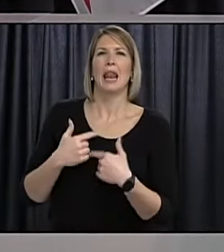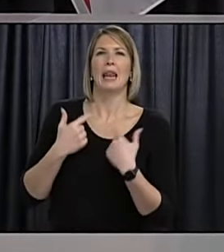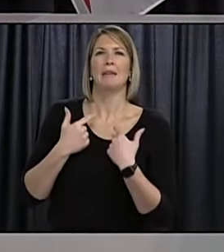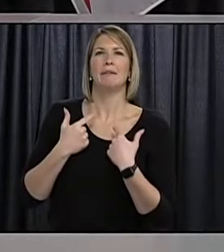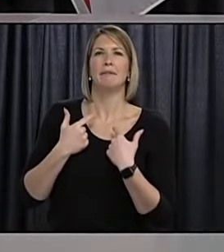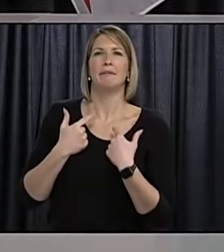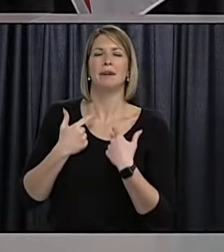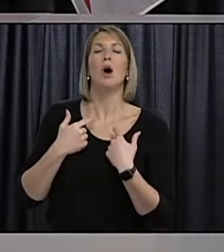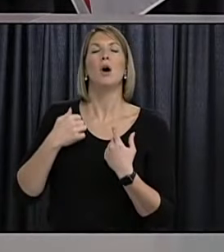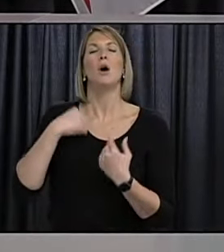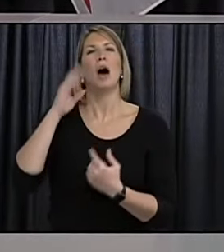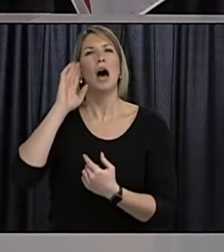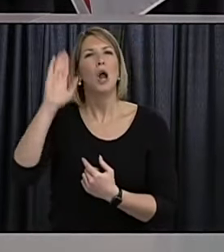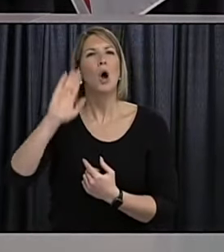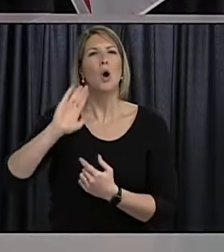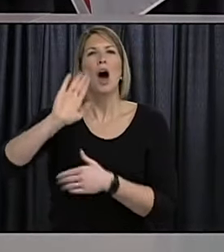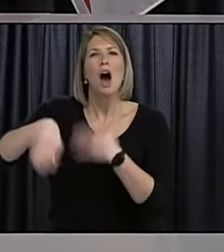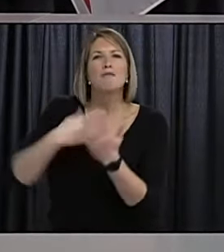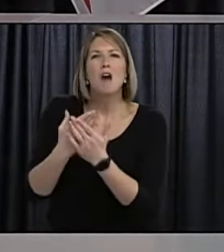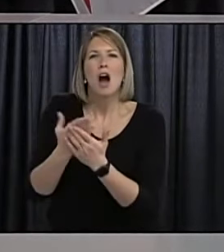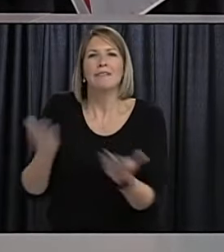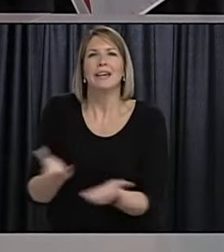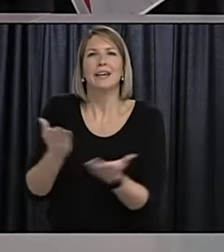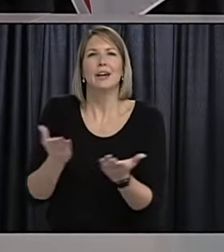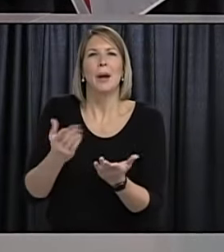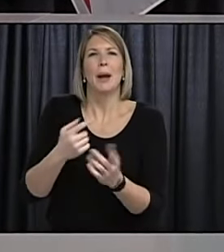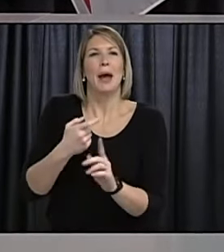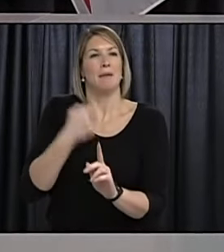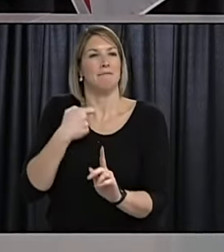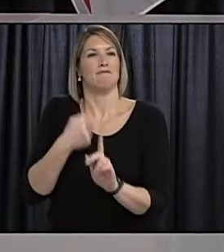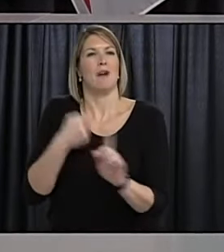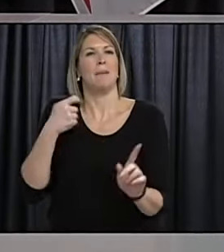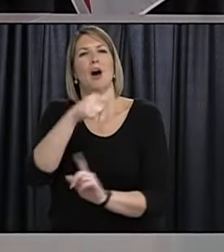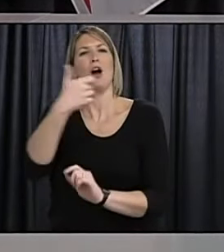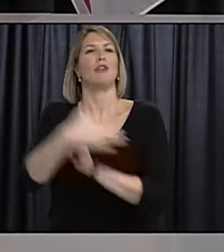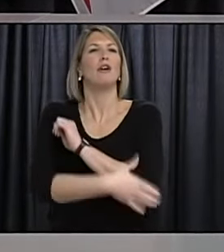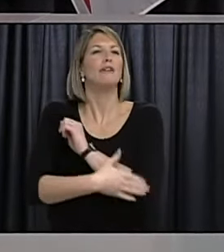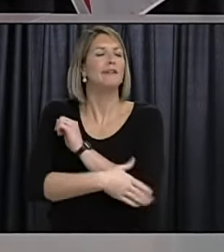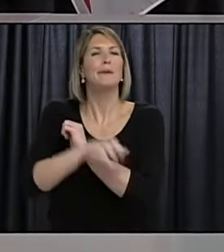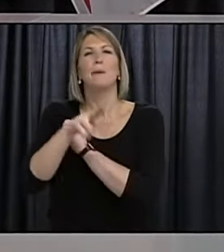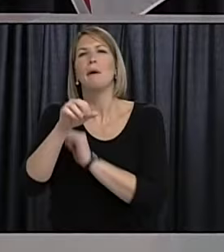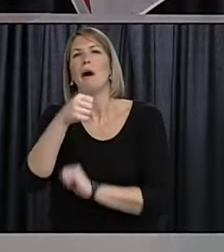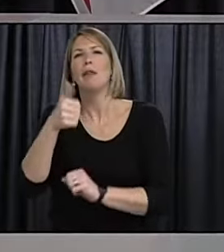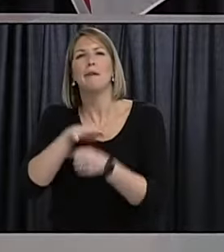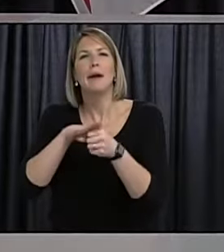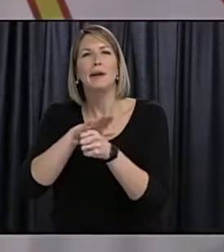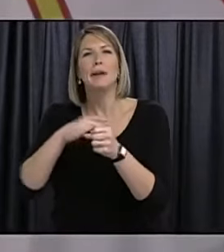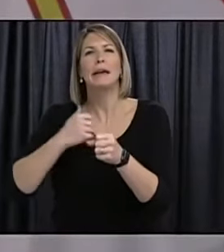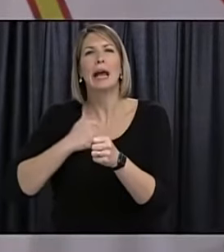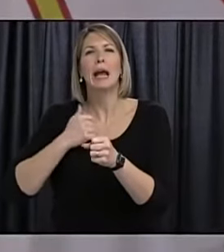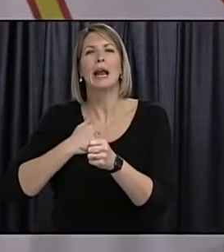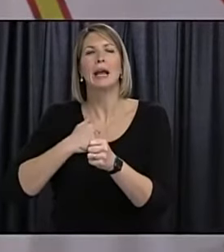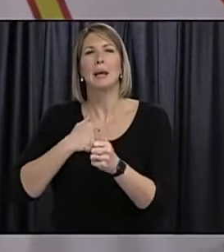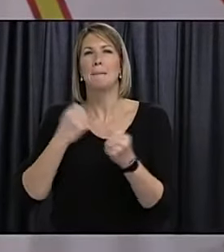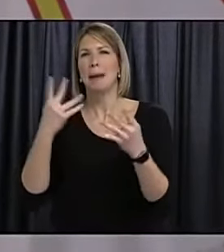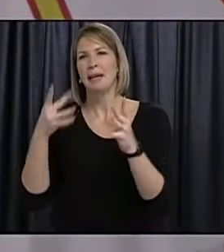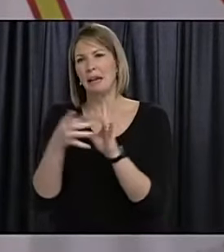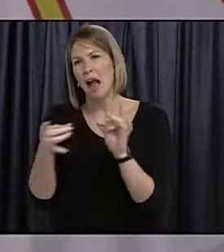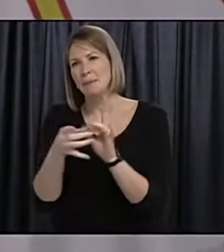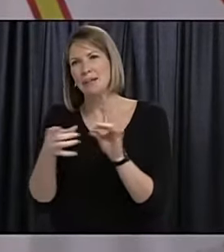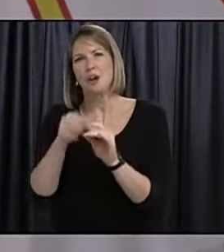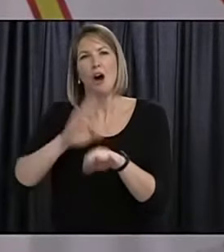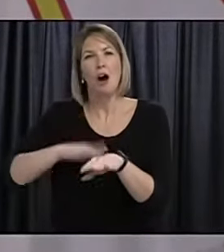exempt that someone says hey i just haven't seen my family for a long time and i want to visit is that the sort of thing i know so there are